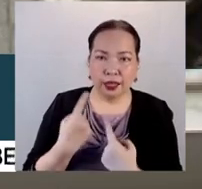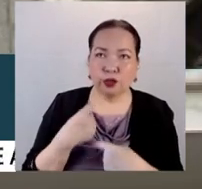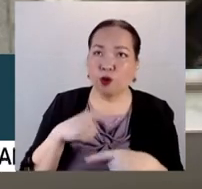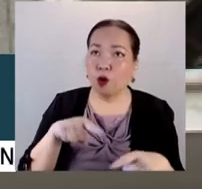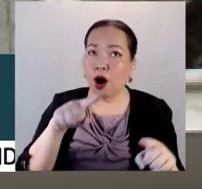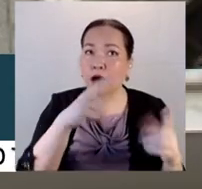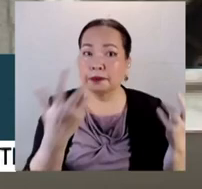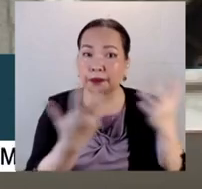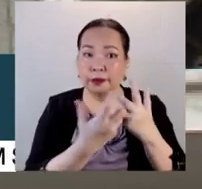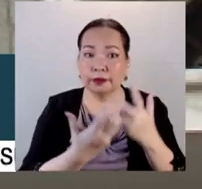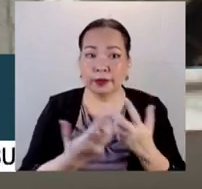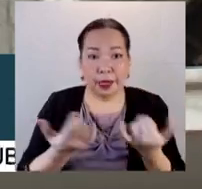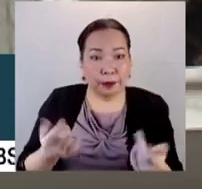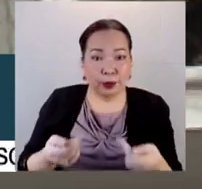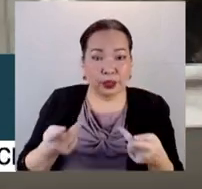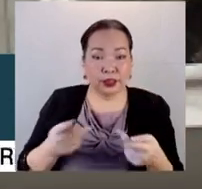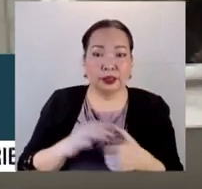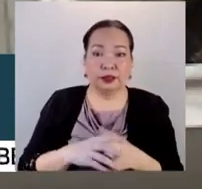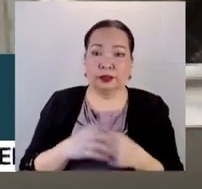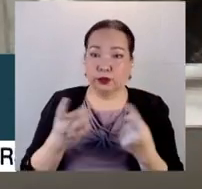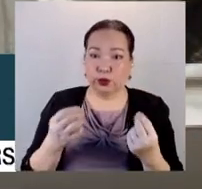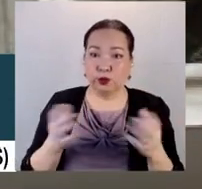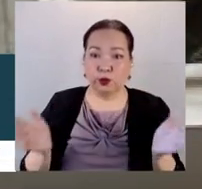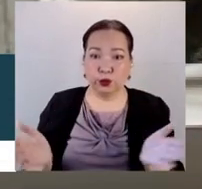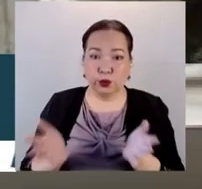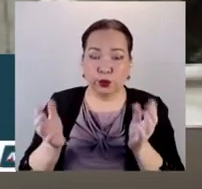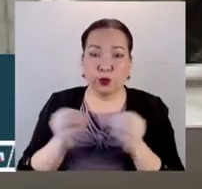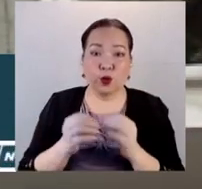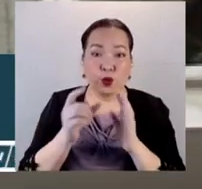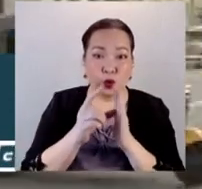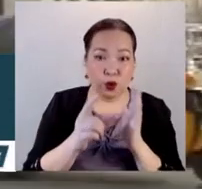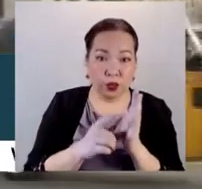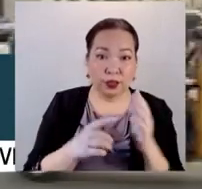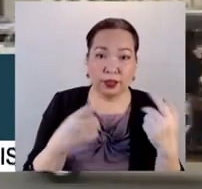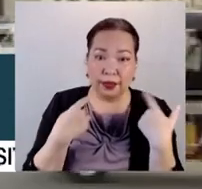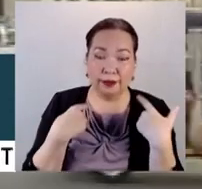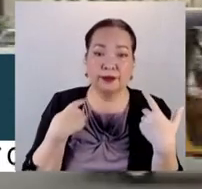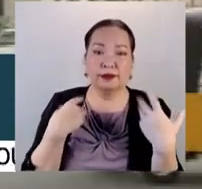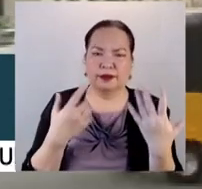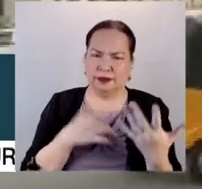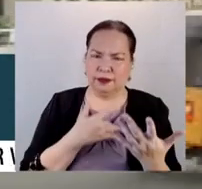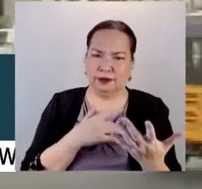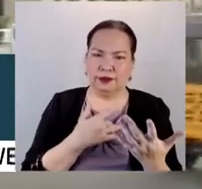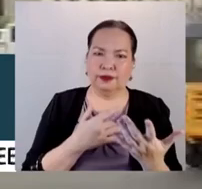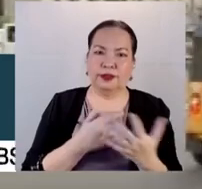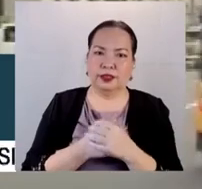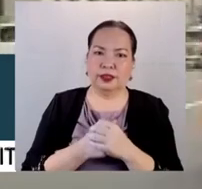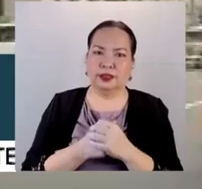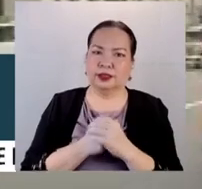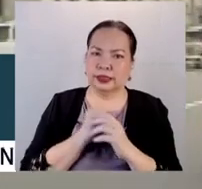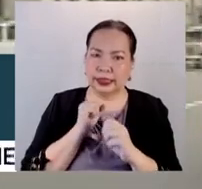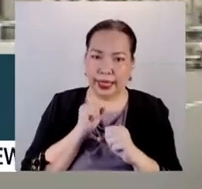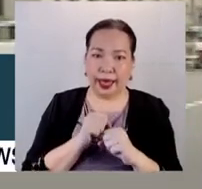time. And so what we are going to do is to push for legislation that we believe will honestly